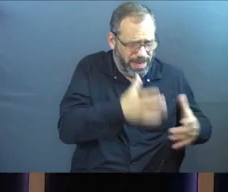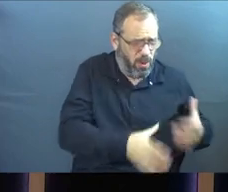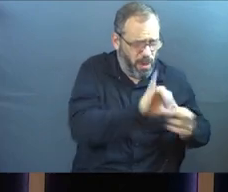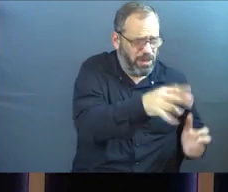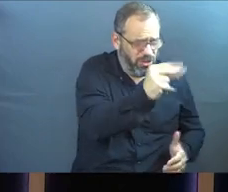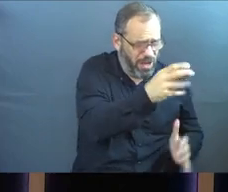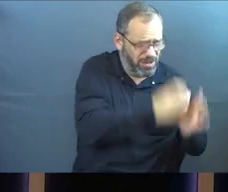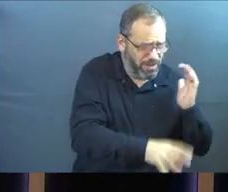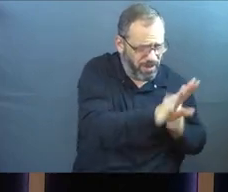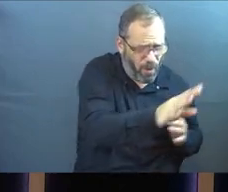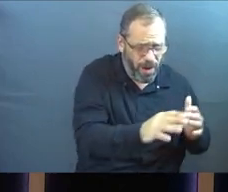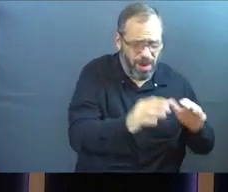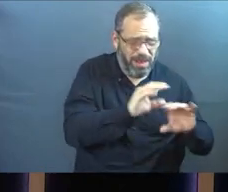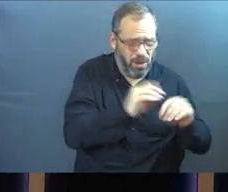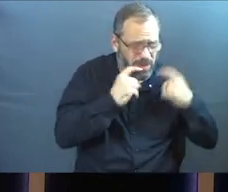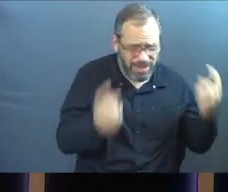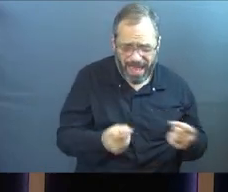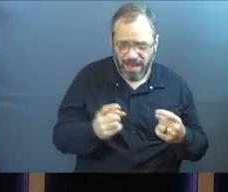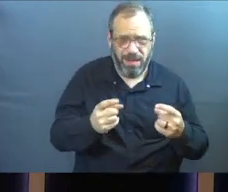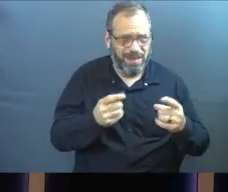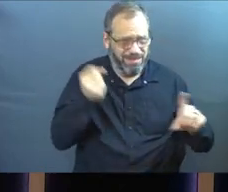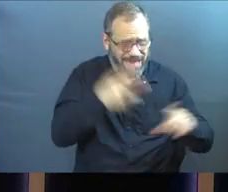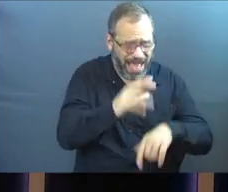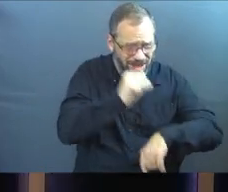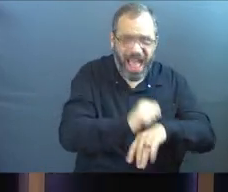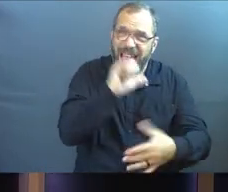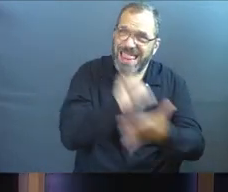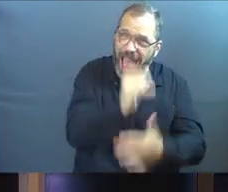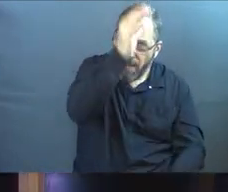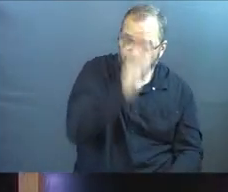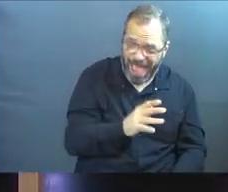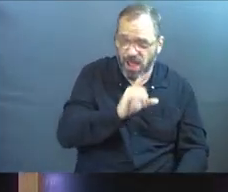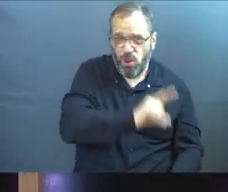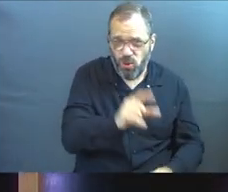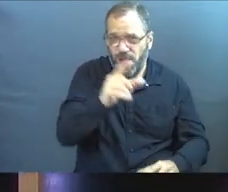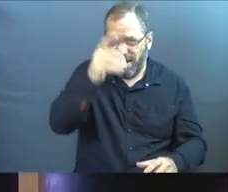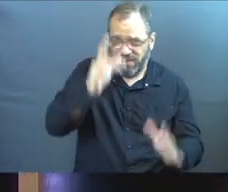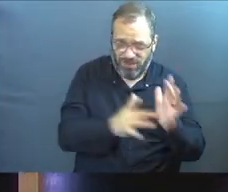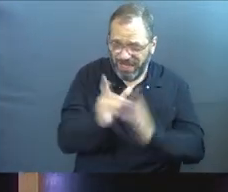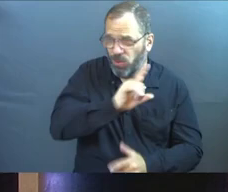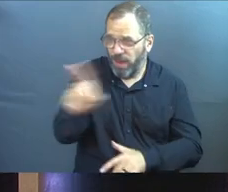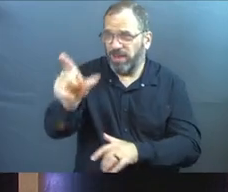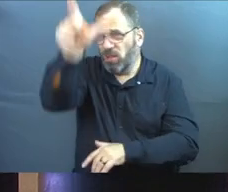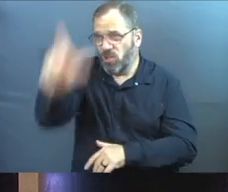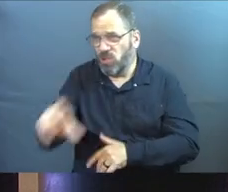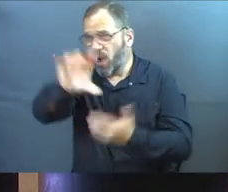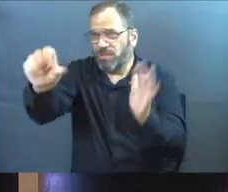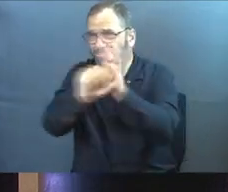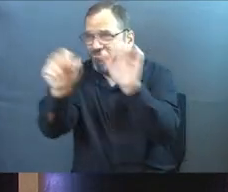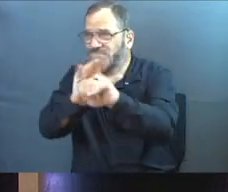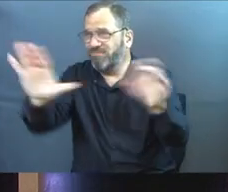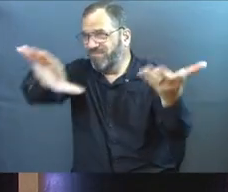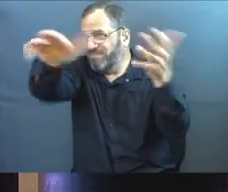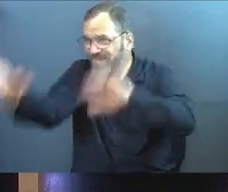guy who said he was without sin, let him cast the first stone. You mean that guy, the guy who went to the cross to die for us? He's all about amazing grace. You mean